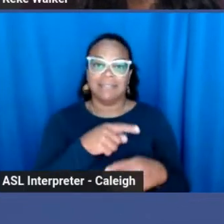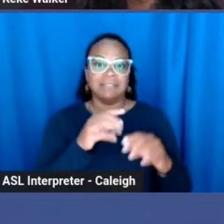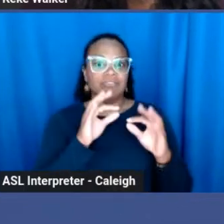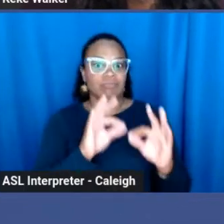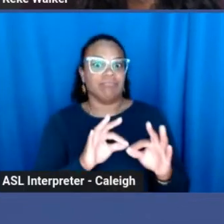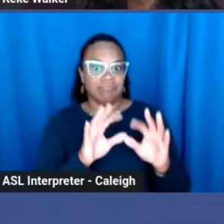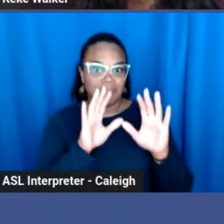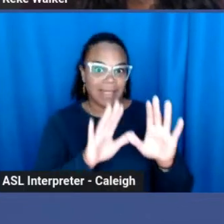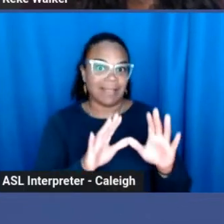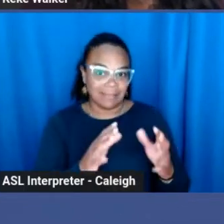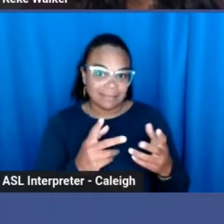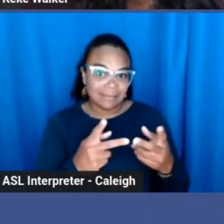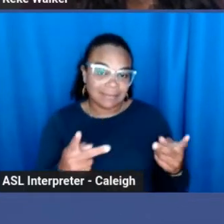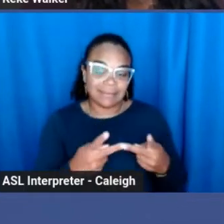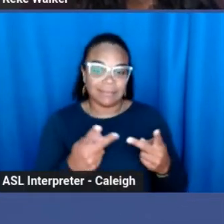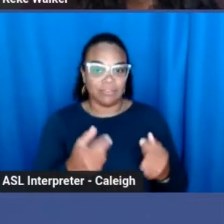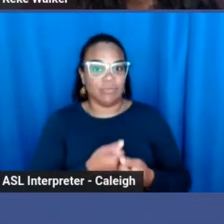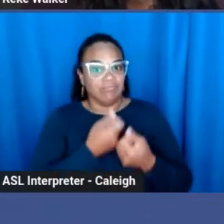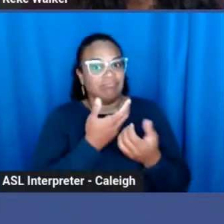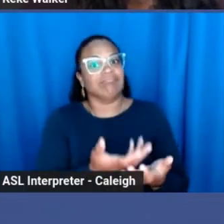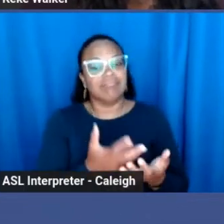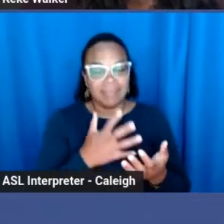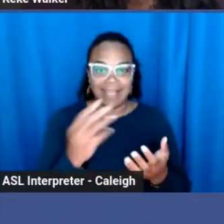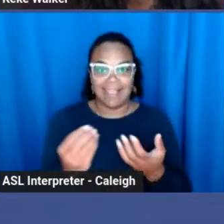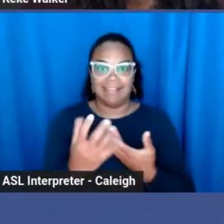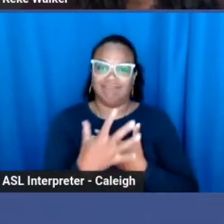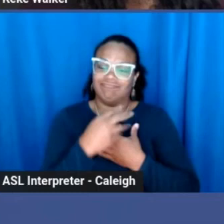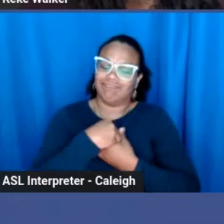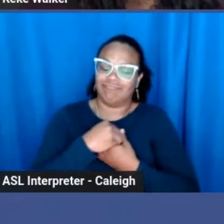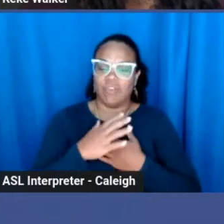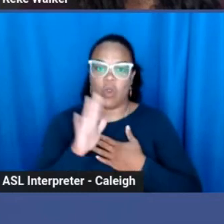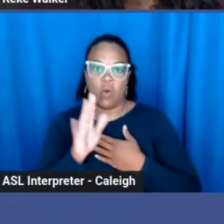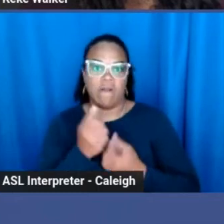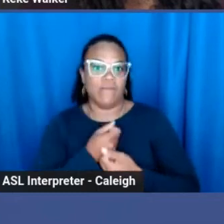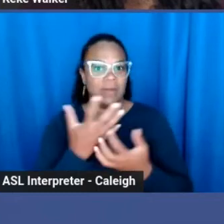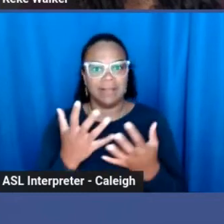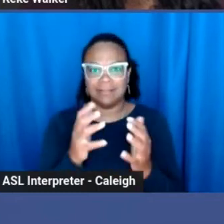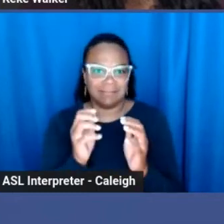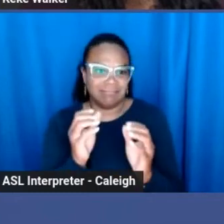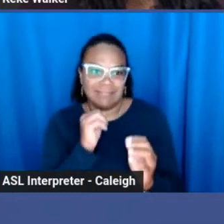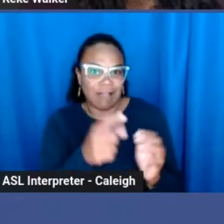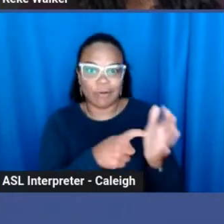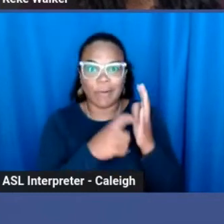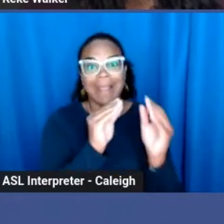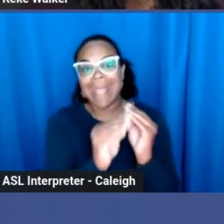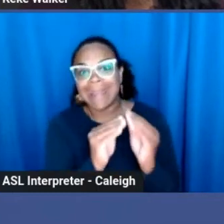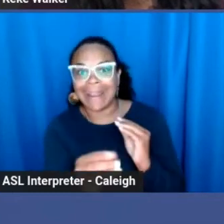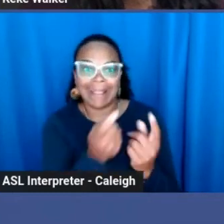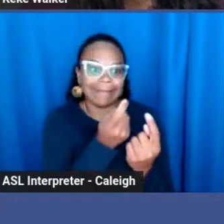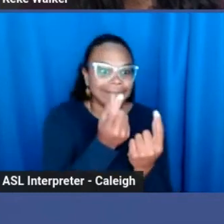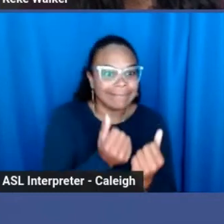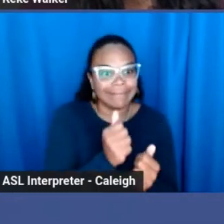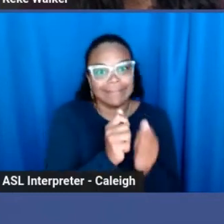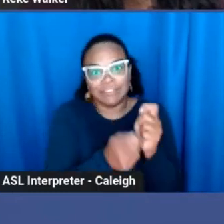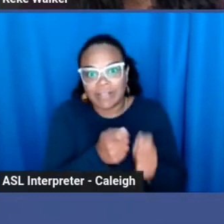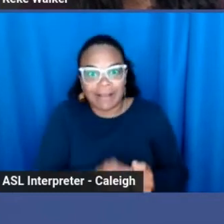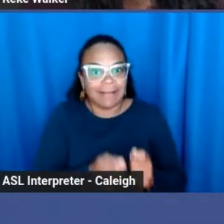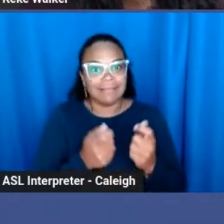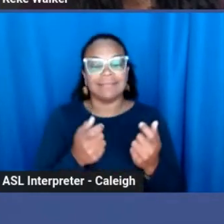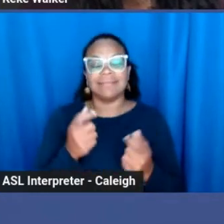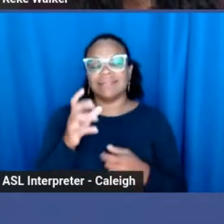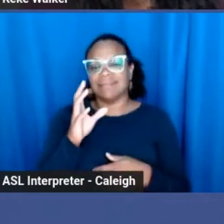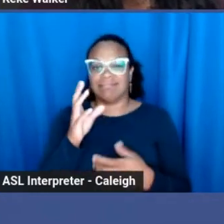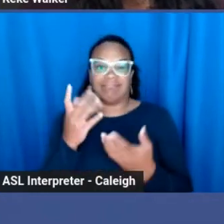your own voice without any edits that are needed. And some examples of personal writing